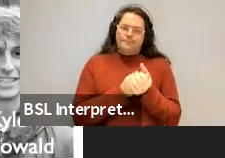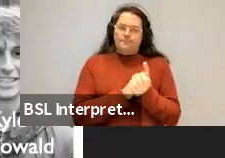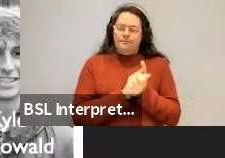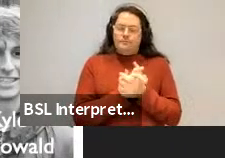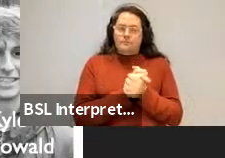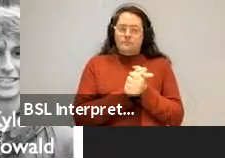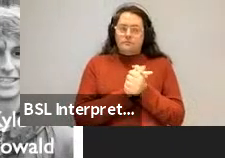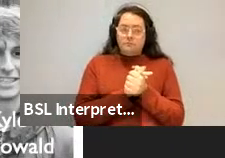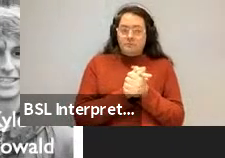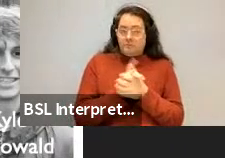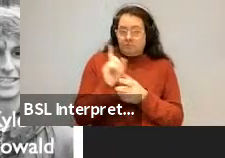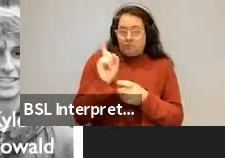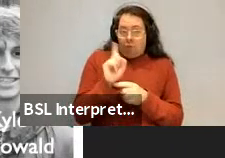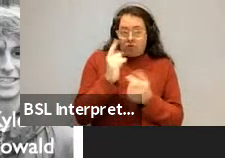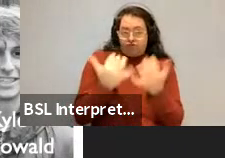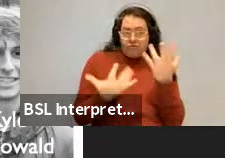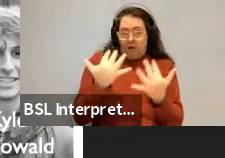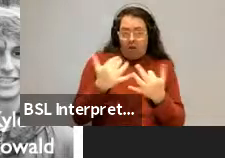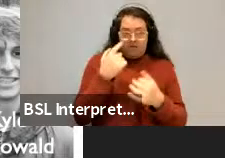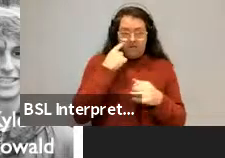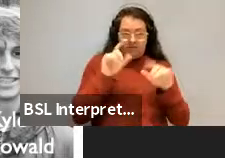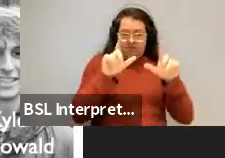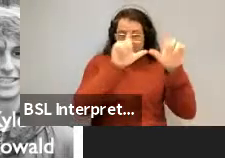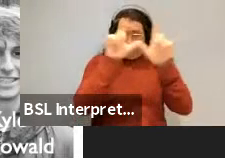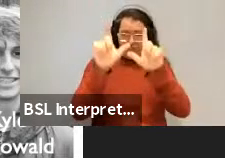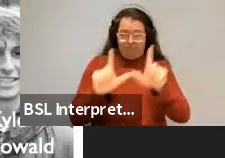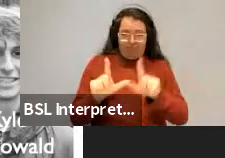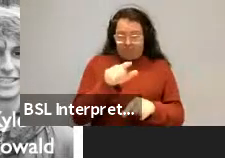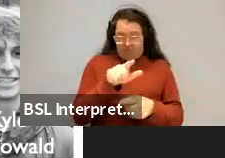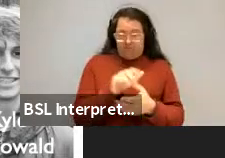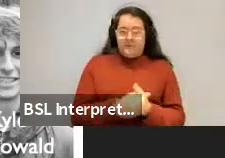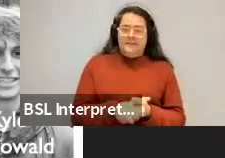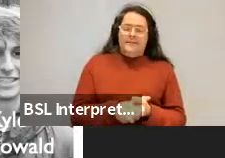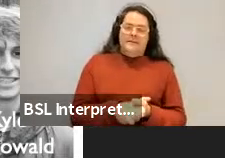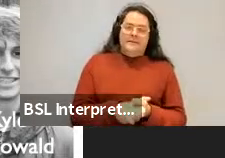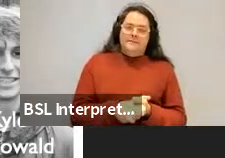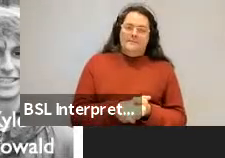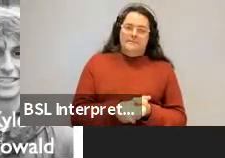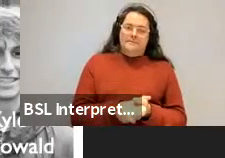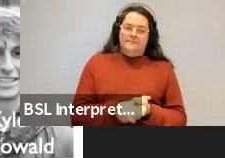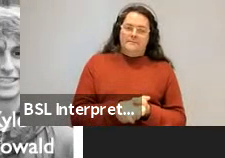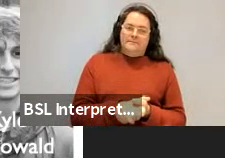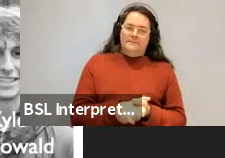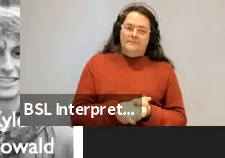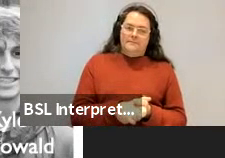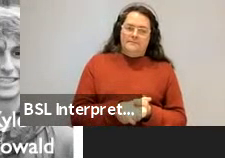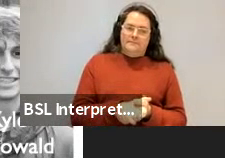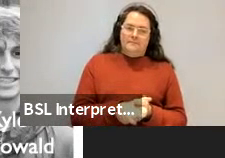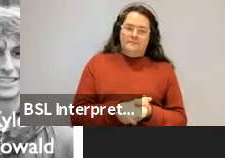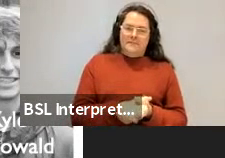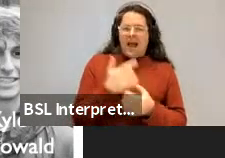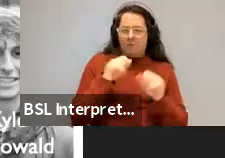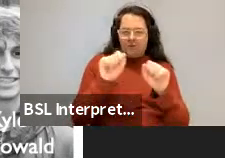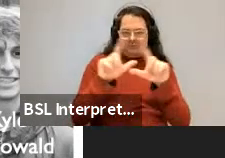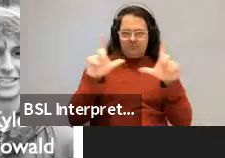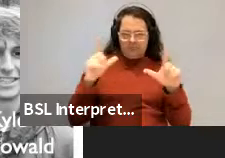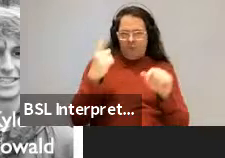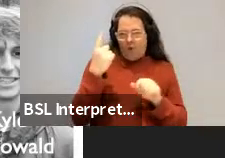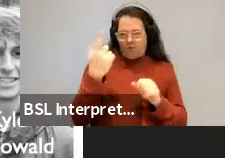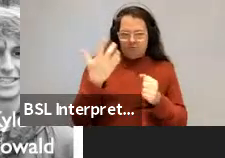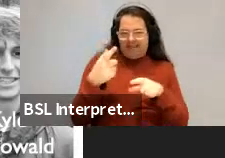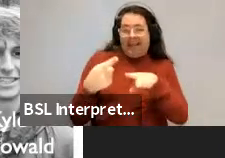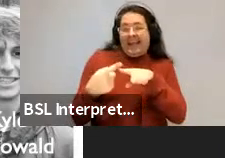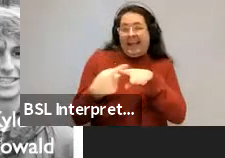Yeah, and so here's what the figure looks like for each of the 37 languages. So let's just choose one of these. Here's English again.